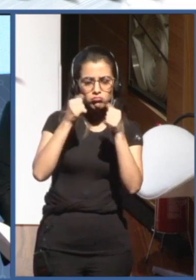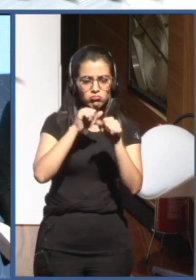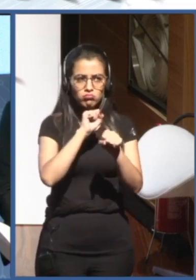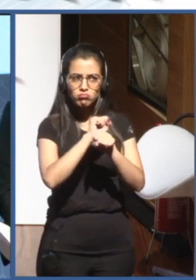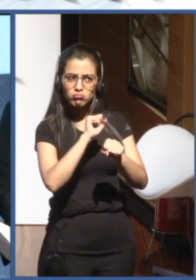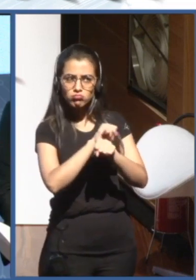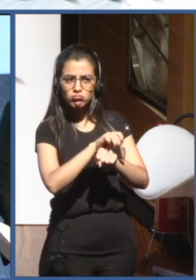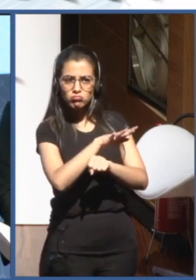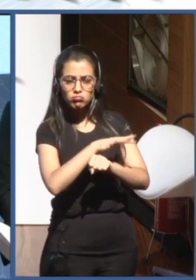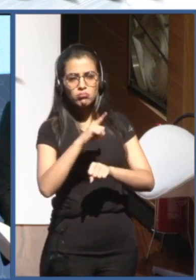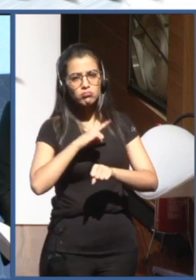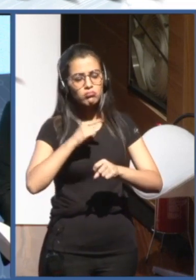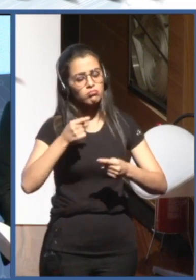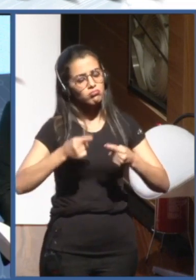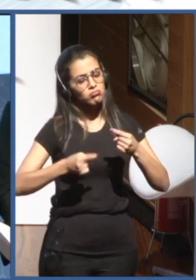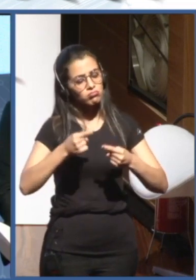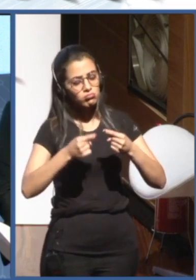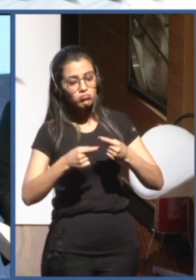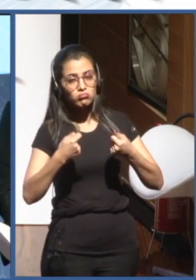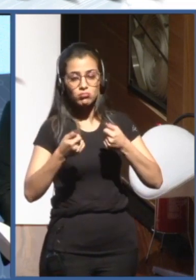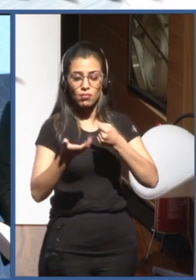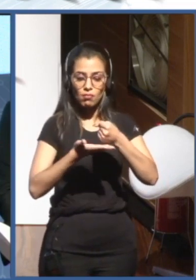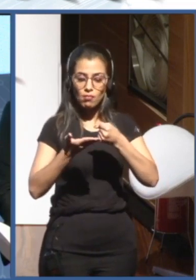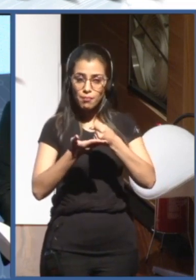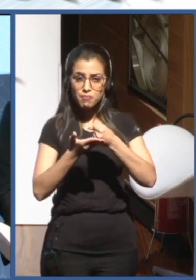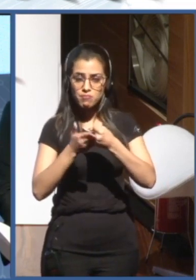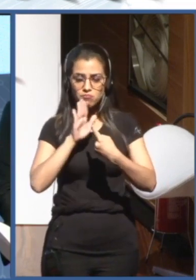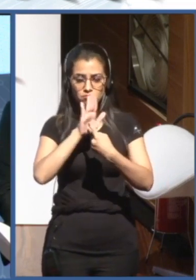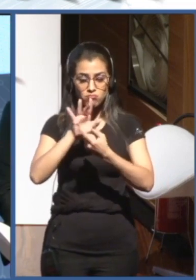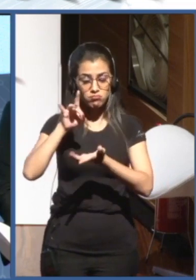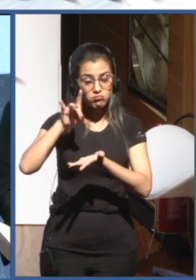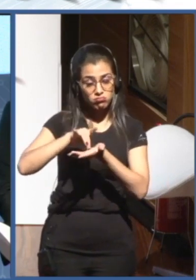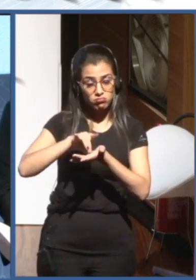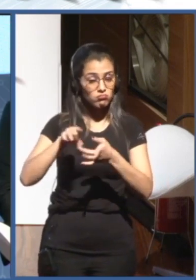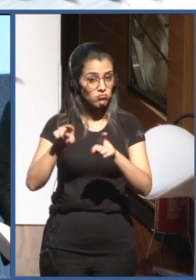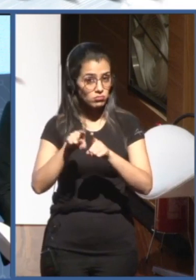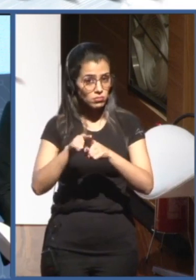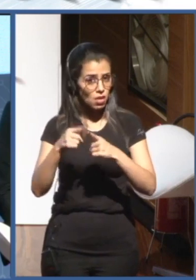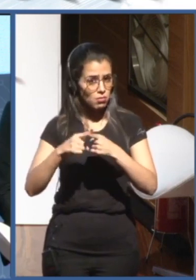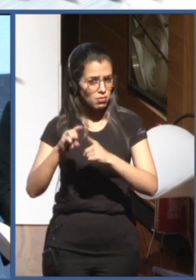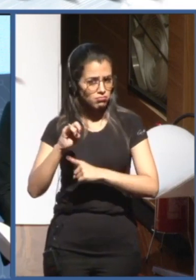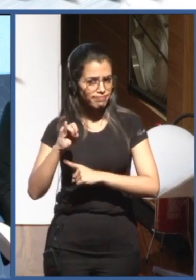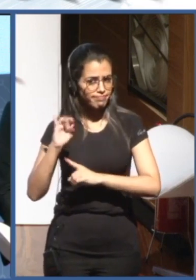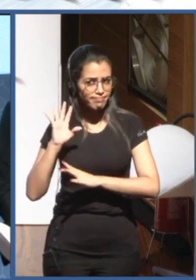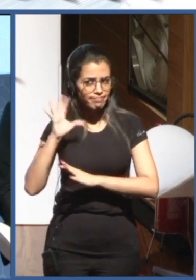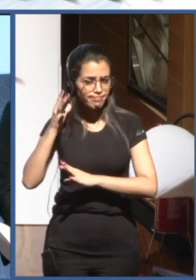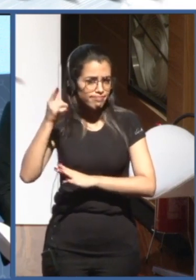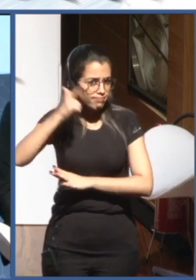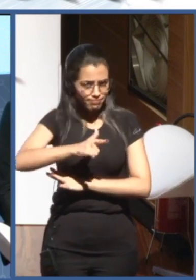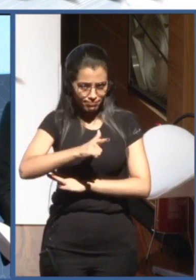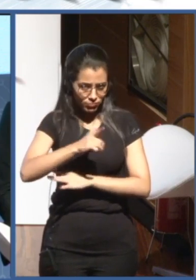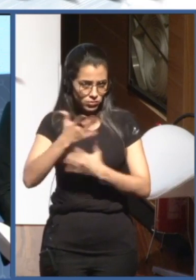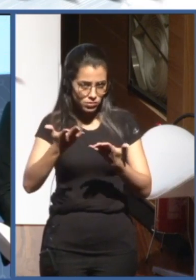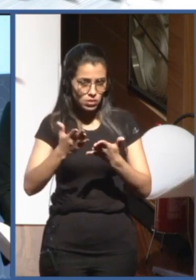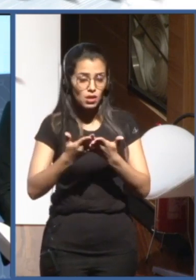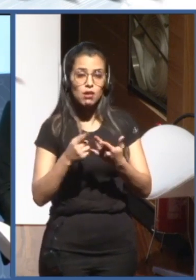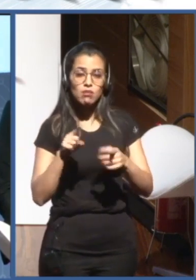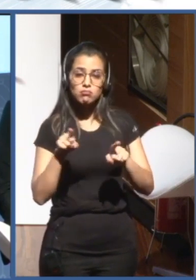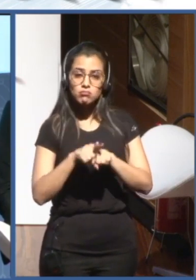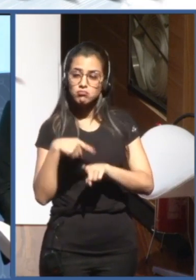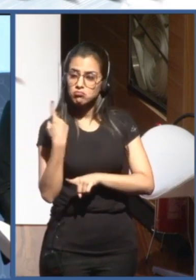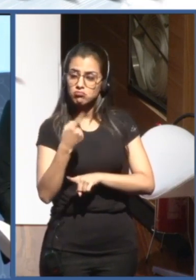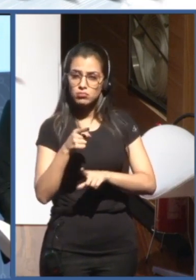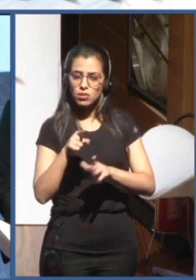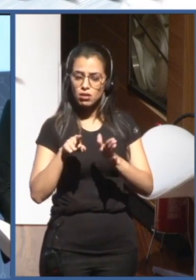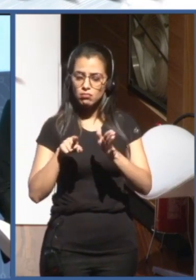Otherwise, we're not going to make it through this challenge that we face. And I think what we'll be doing with the observatory is being allowing countries